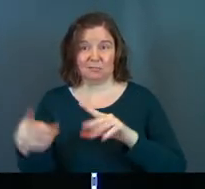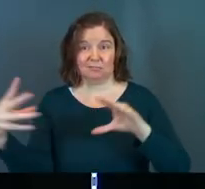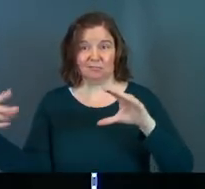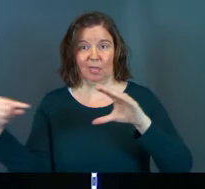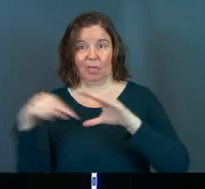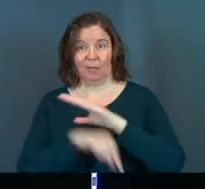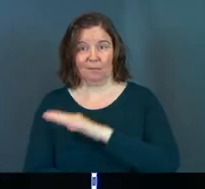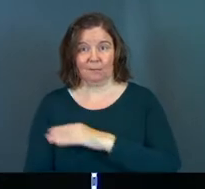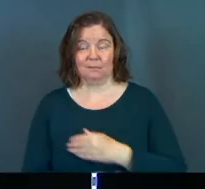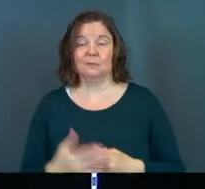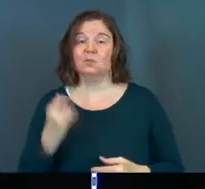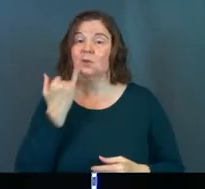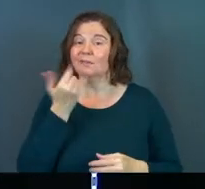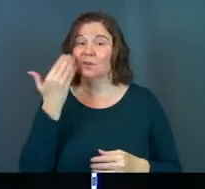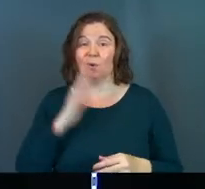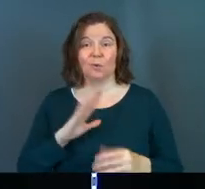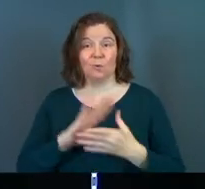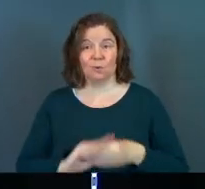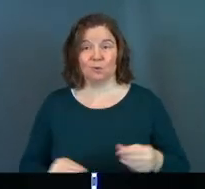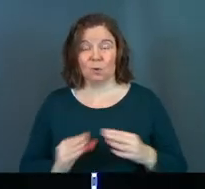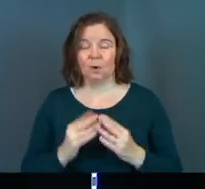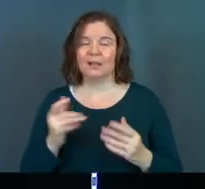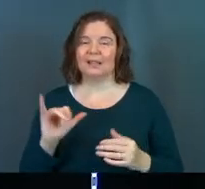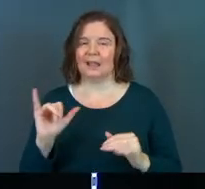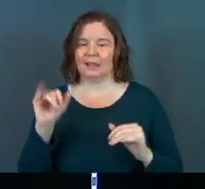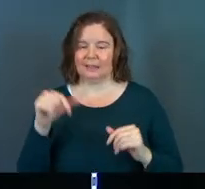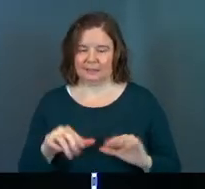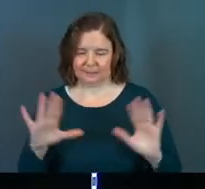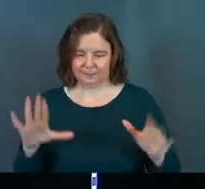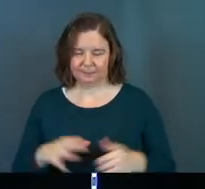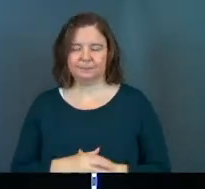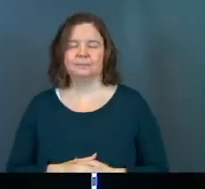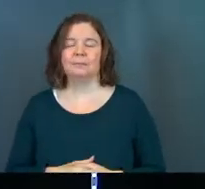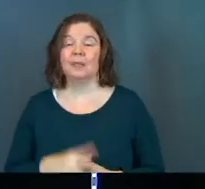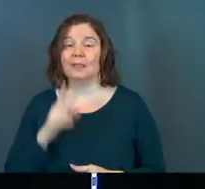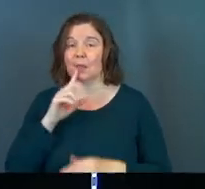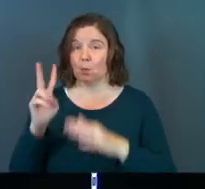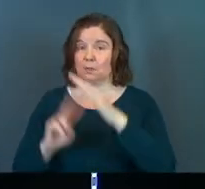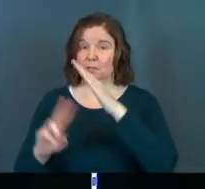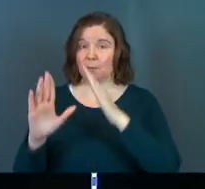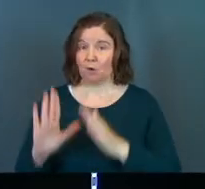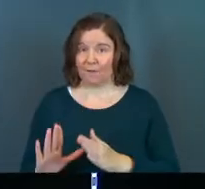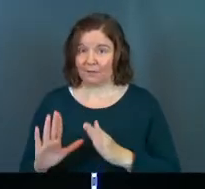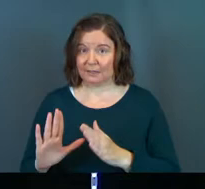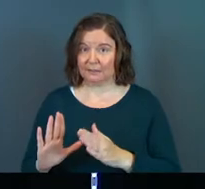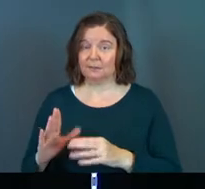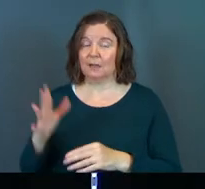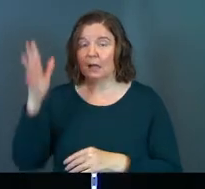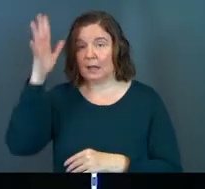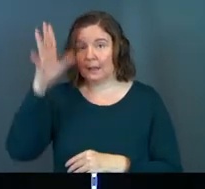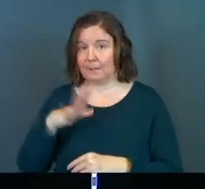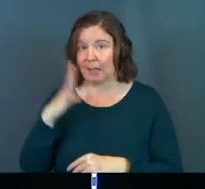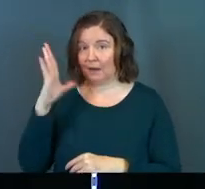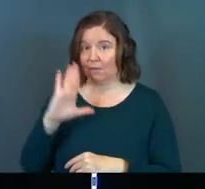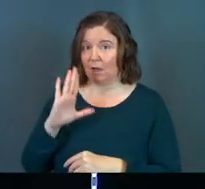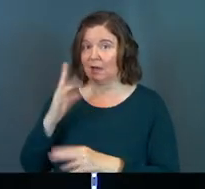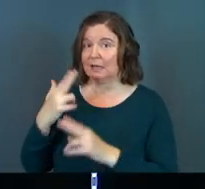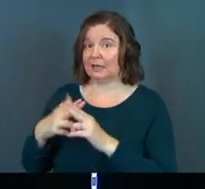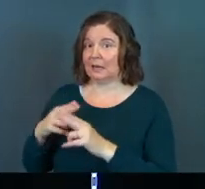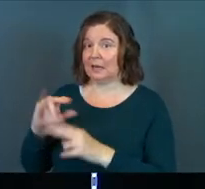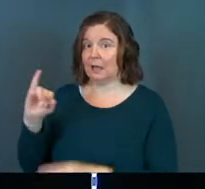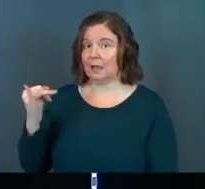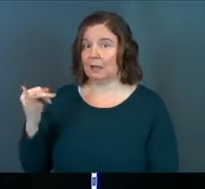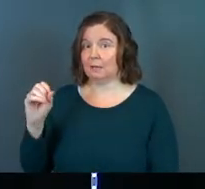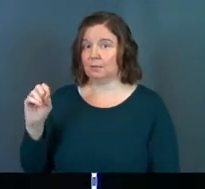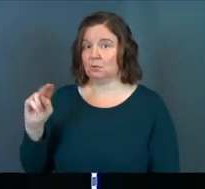that's who we're going to dig into today. So if you don't know the story, it goes a little bit like this. There was a prophet, okay? A man of God named